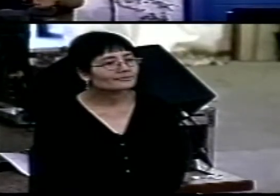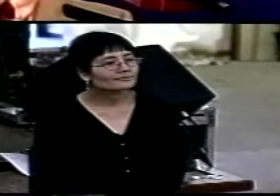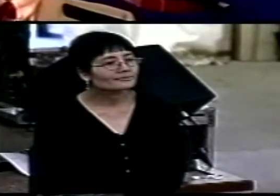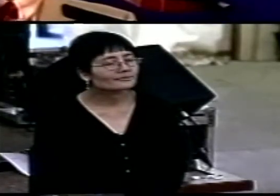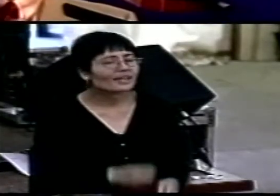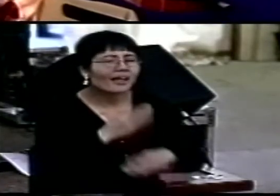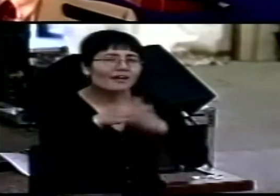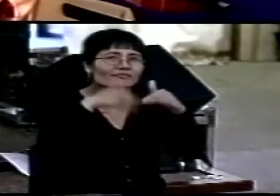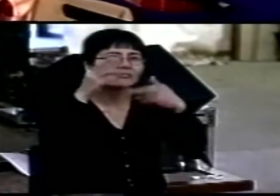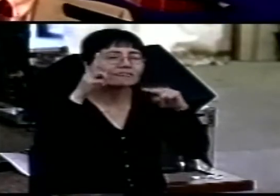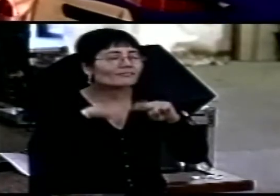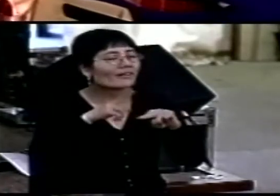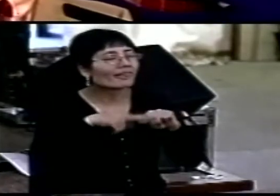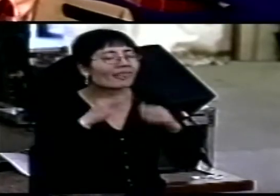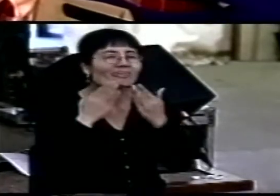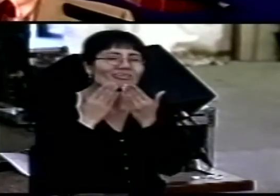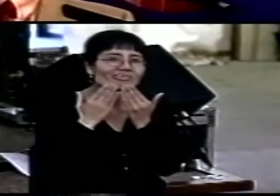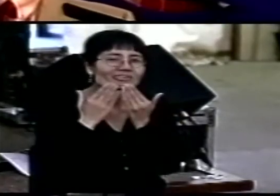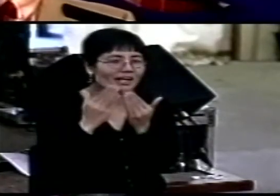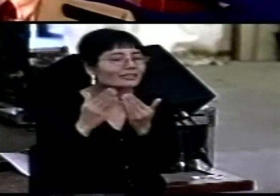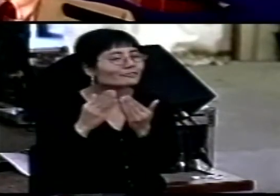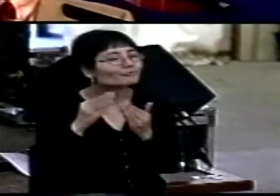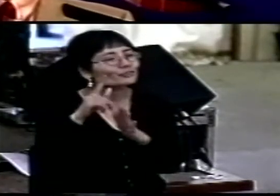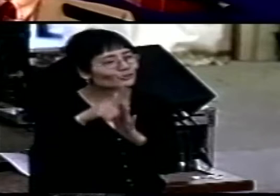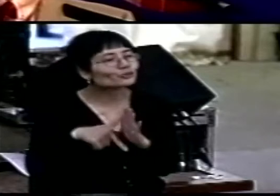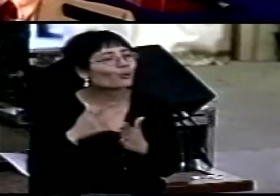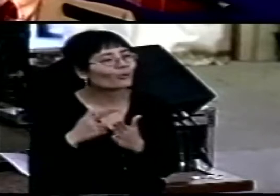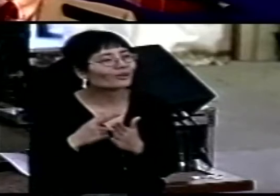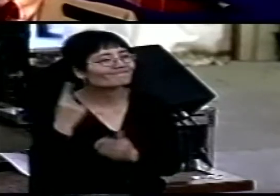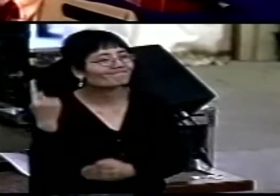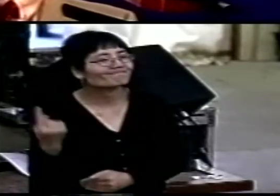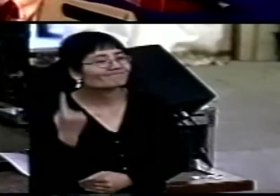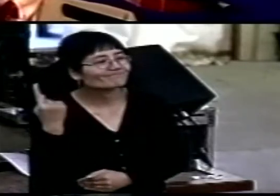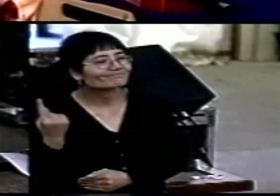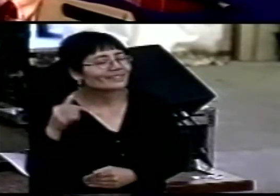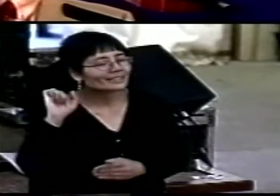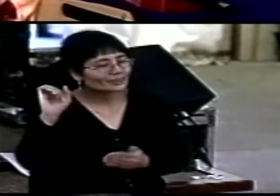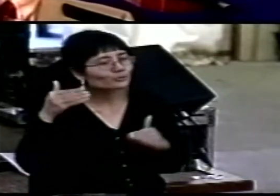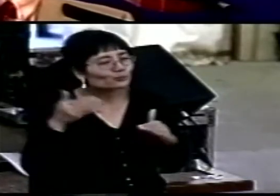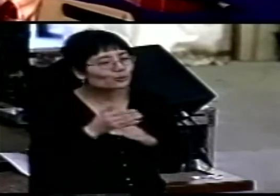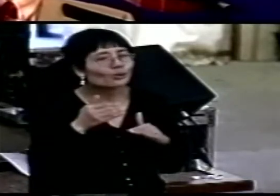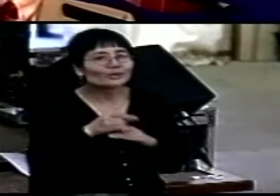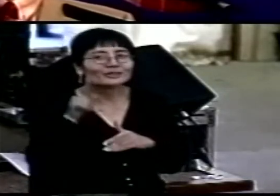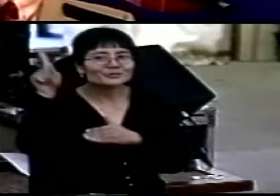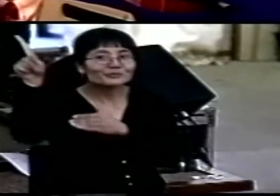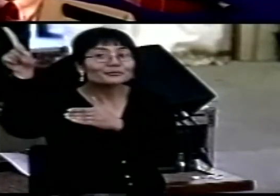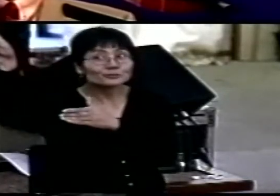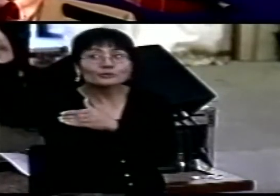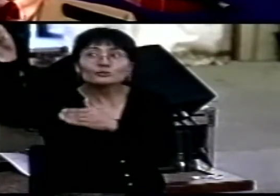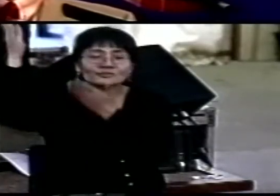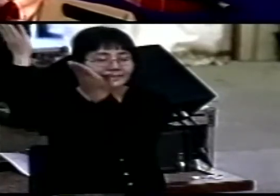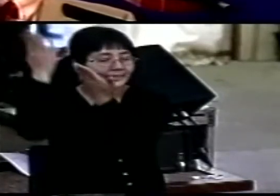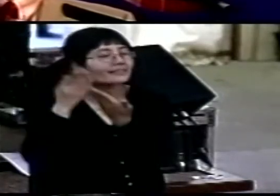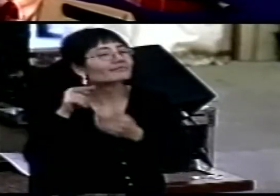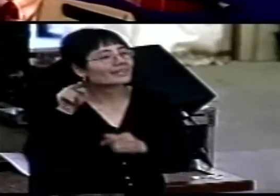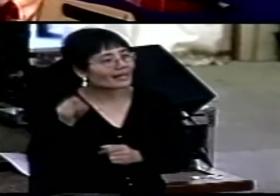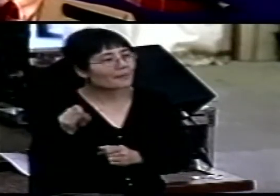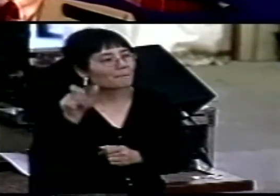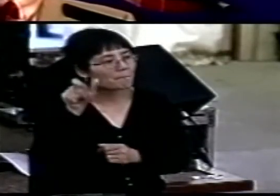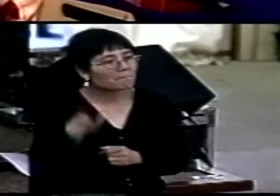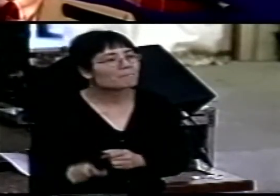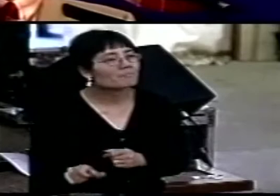Heavenly Father, we thank you so much for Joel. Thank you for the ministry that you've entrusted to him and for his